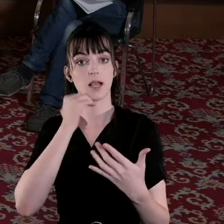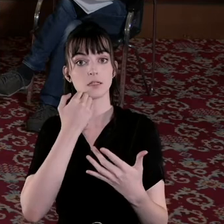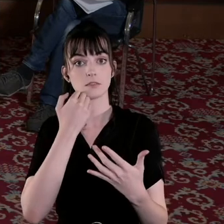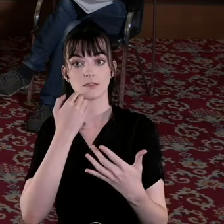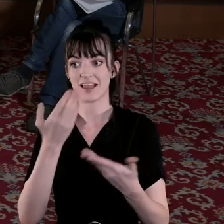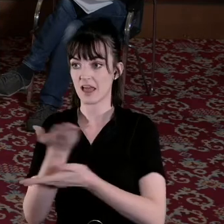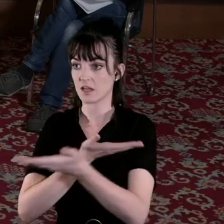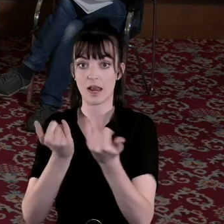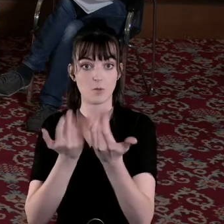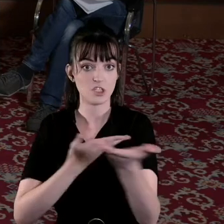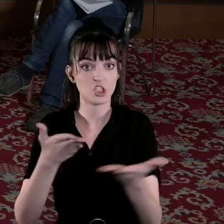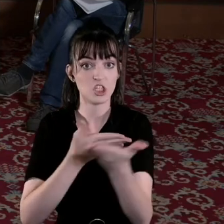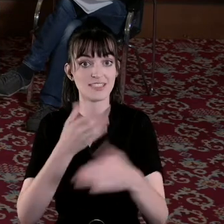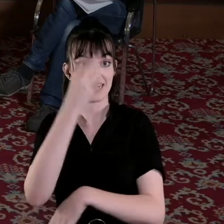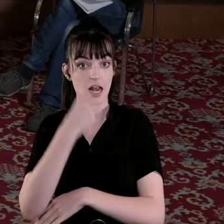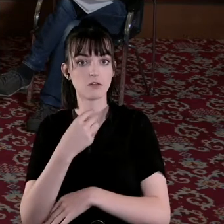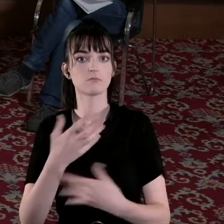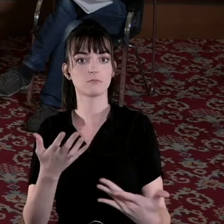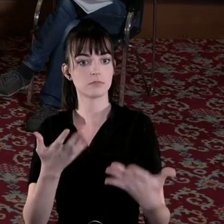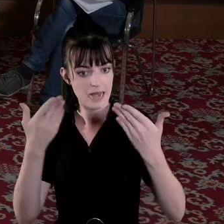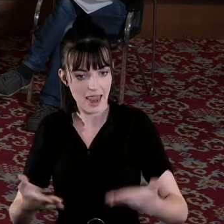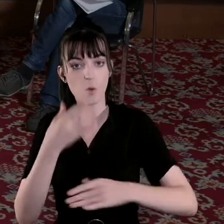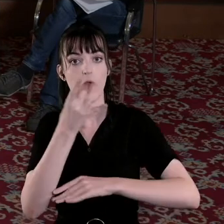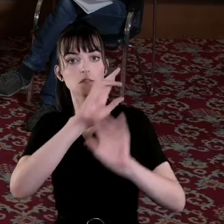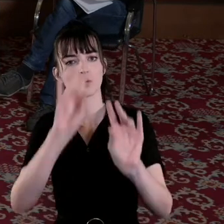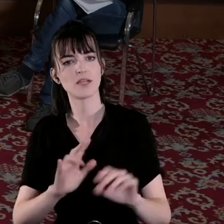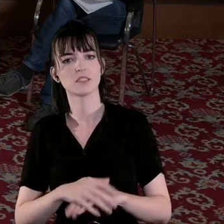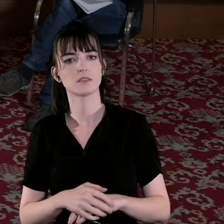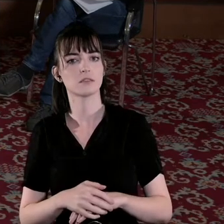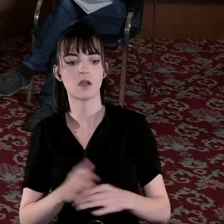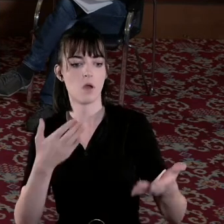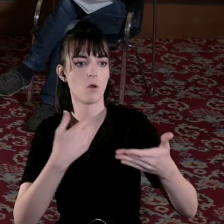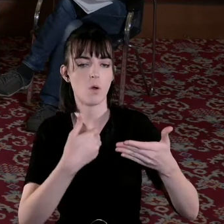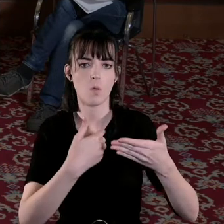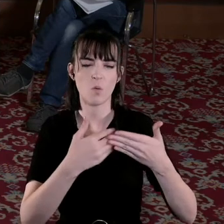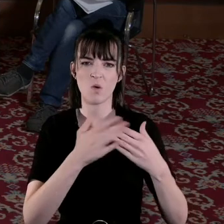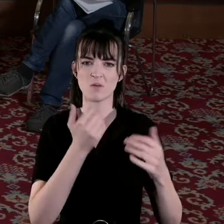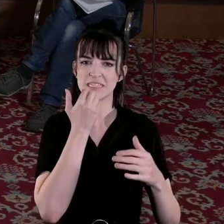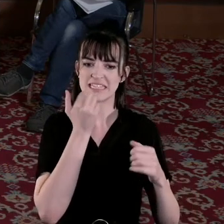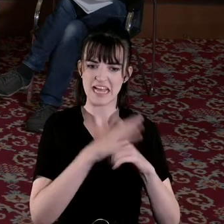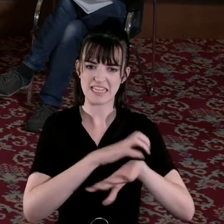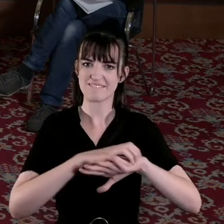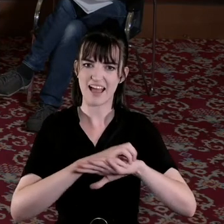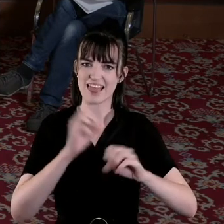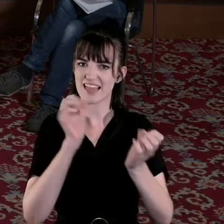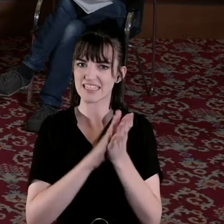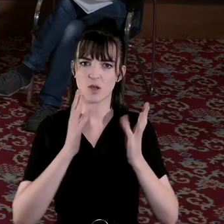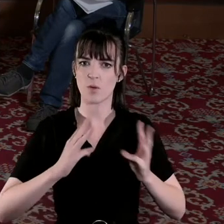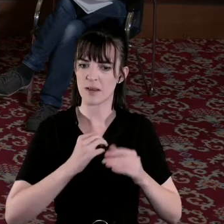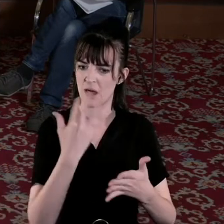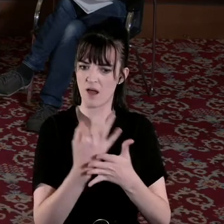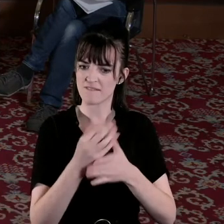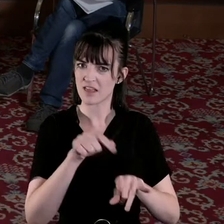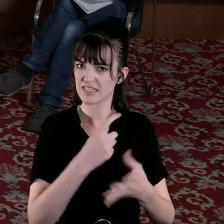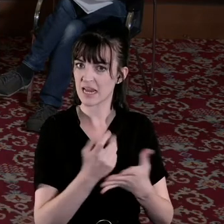we're discussing here tonight that we actually are asking questions well what was the scale of violence against women in that period